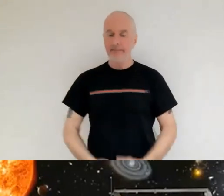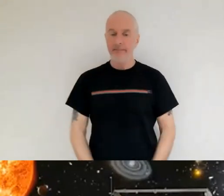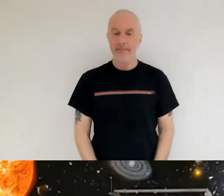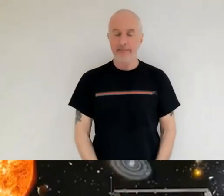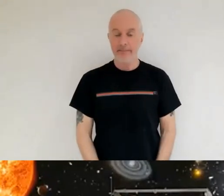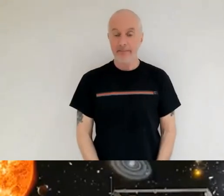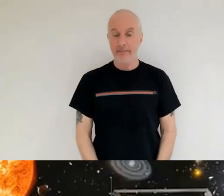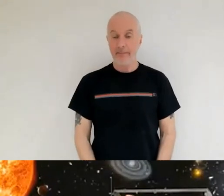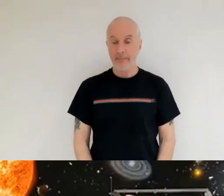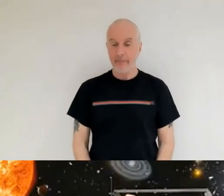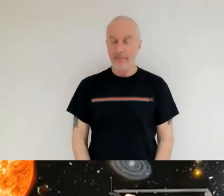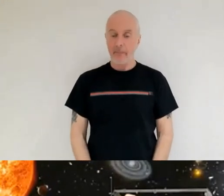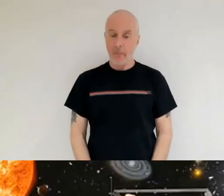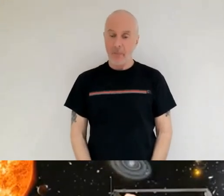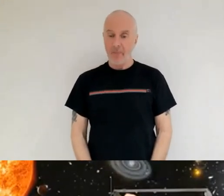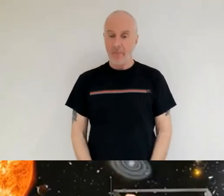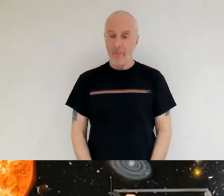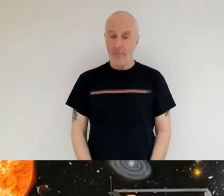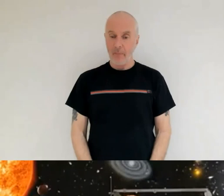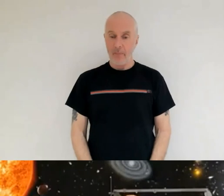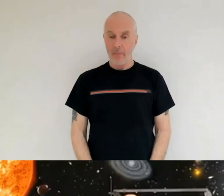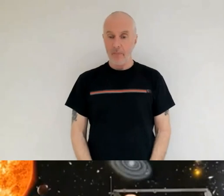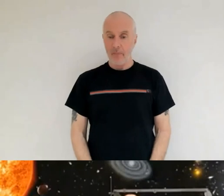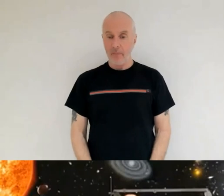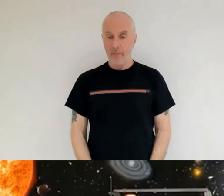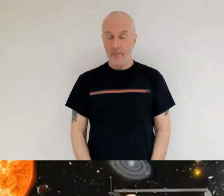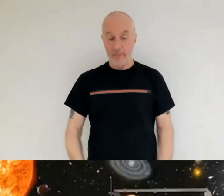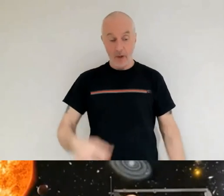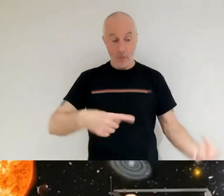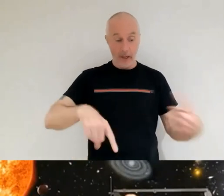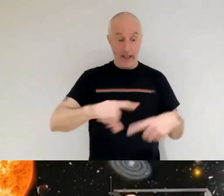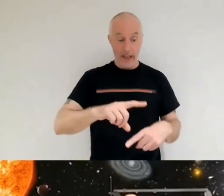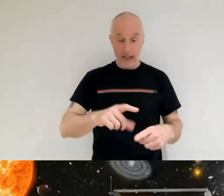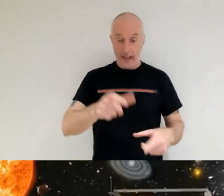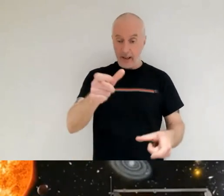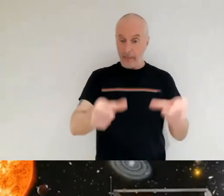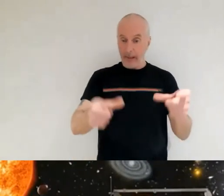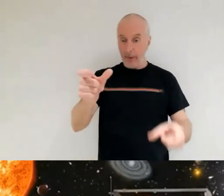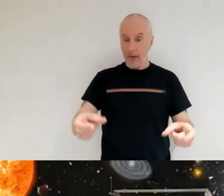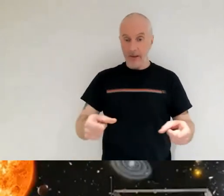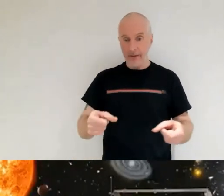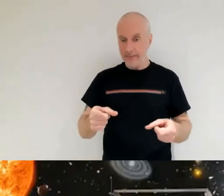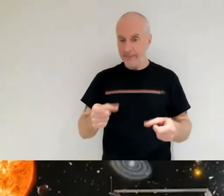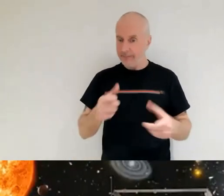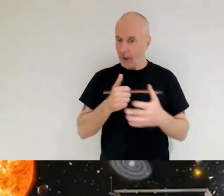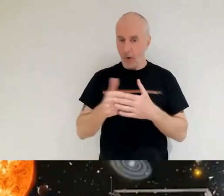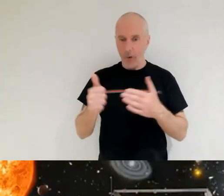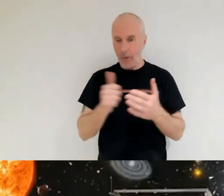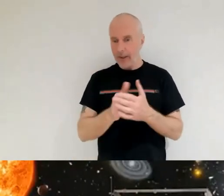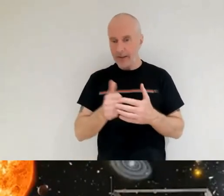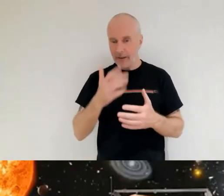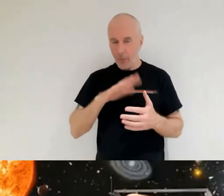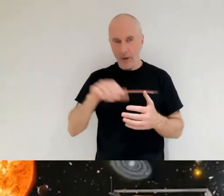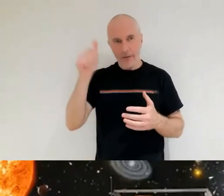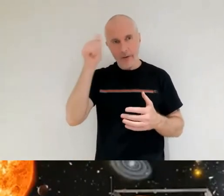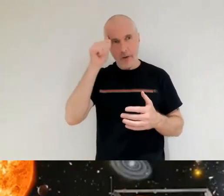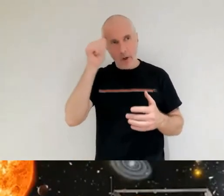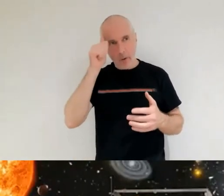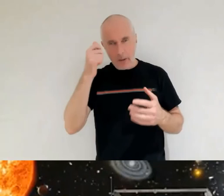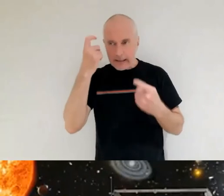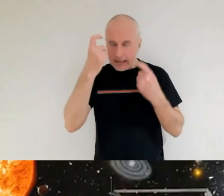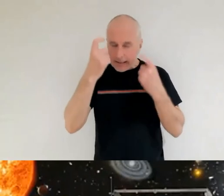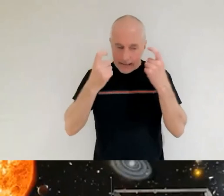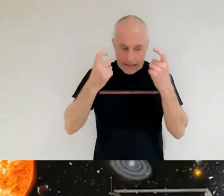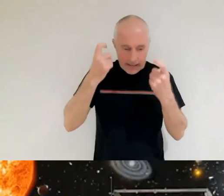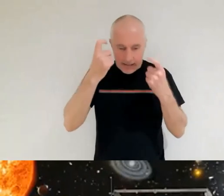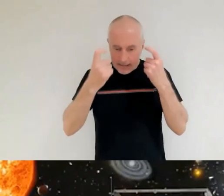we as a species are inquisitive we are driven the success of our